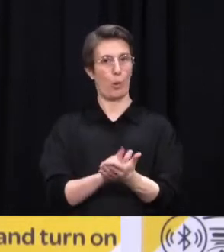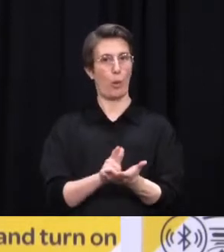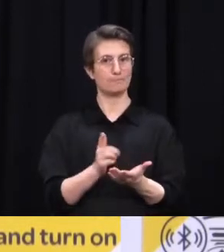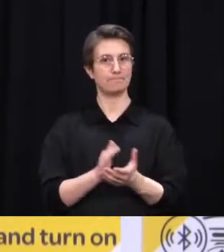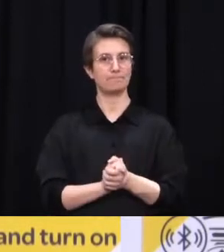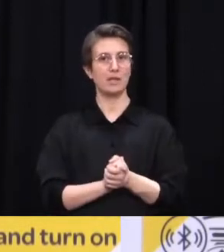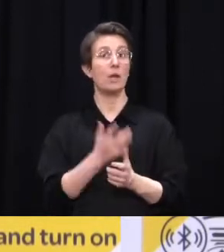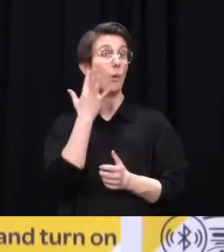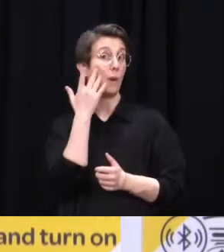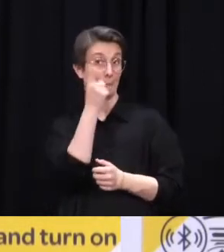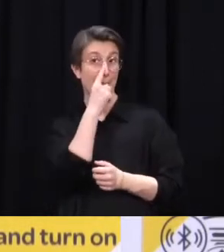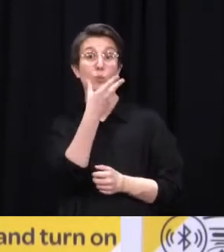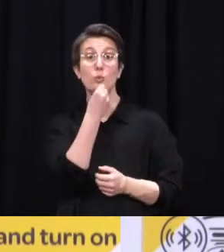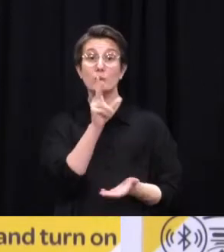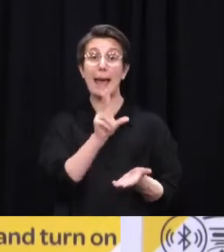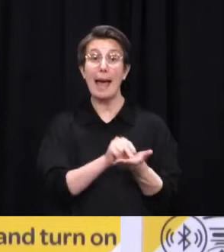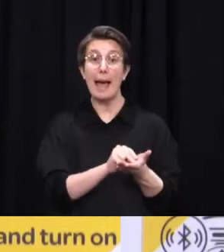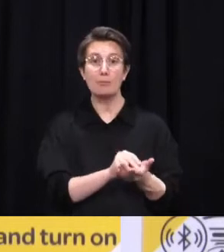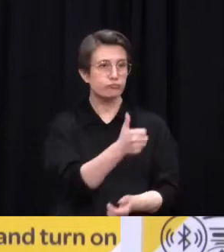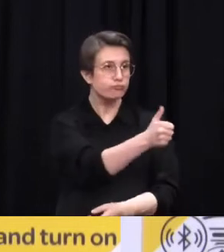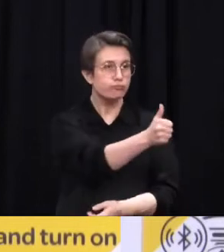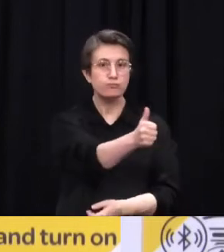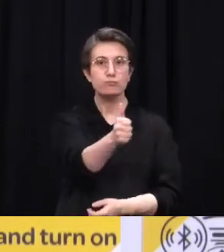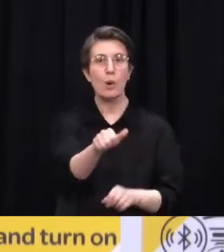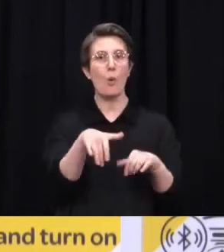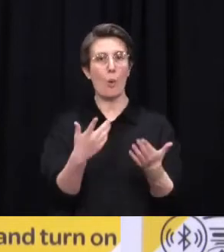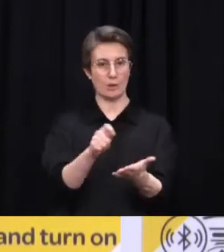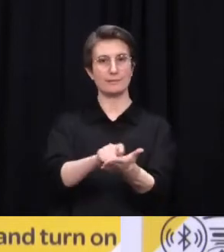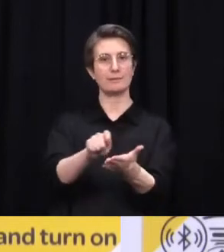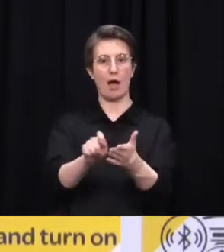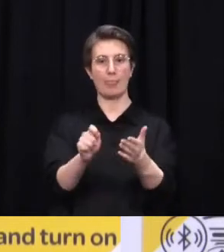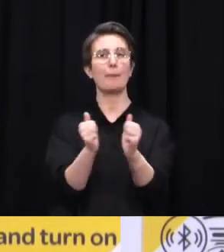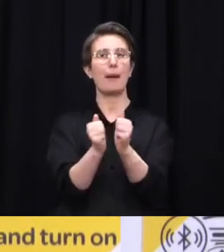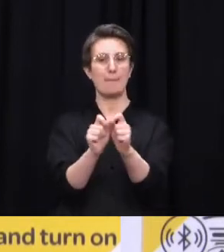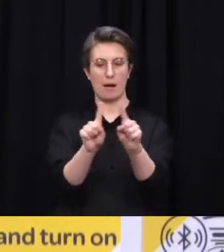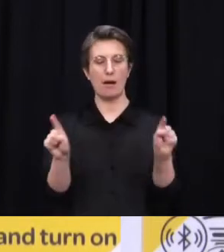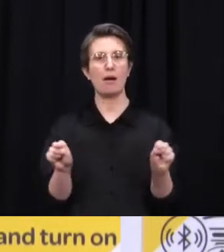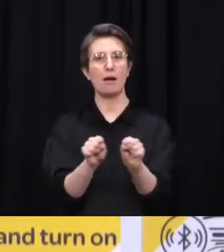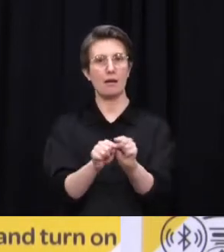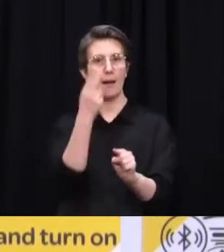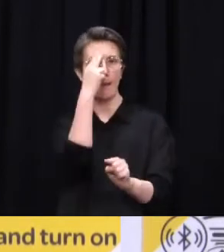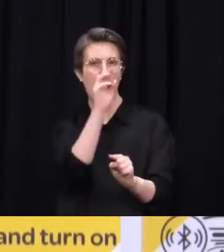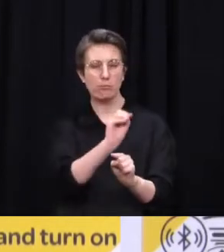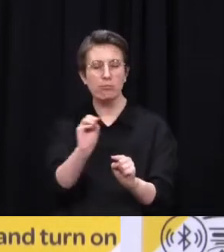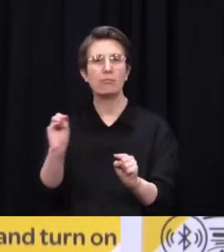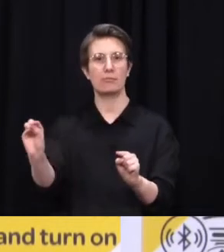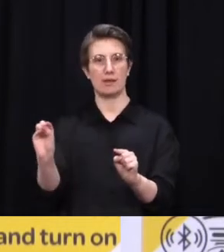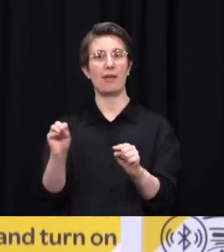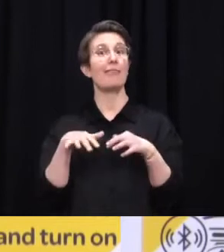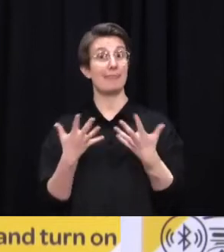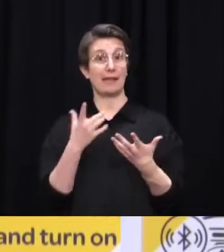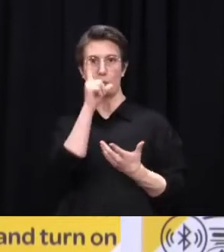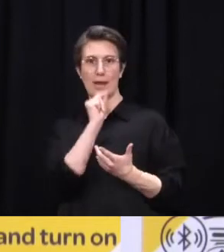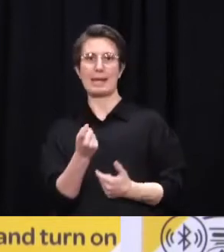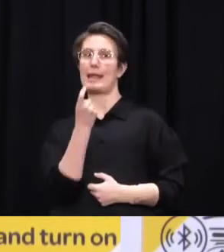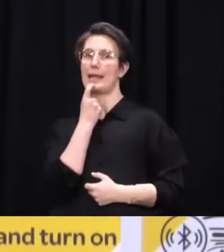or manually sign in rather than relying on their memory, contact tracing can happen much more quickly. And as we know, particularly in light